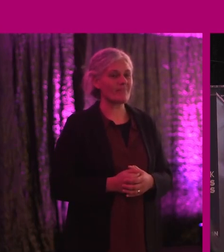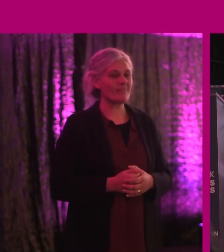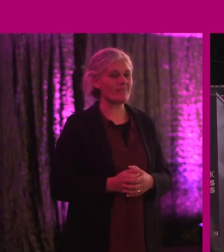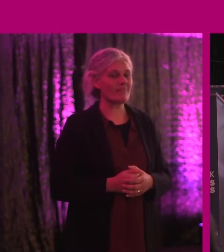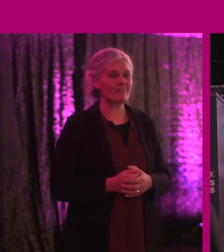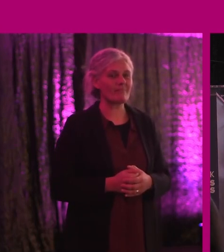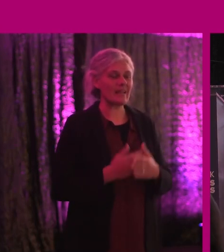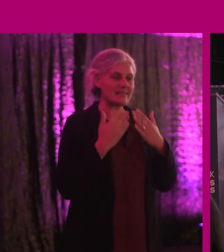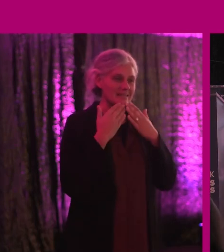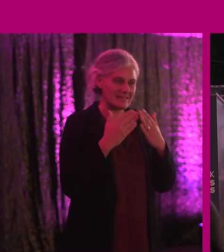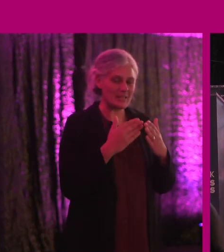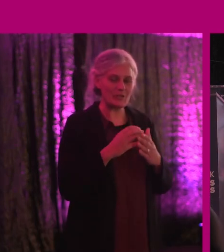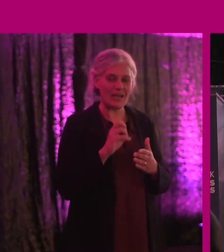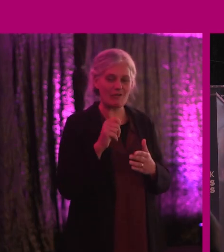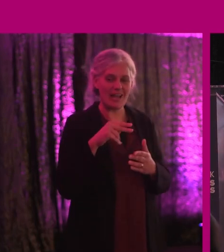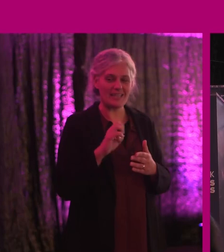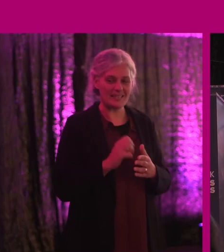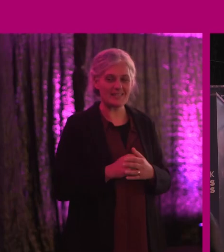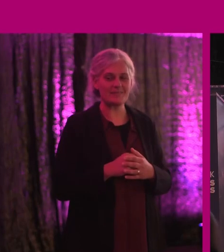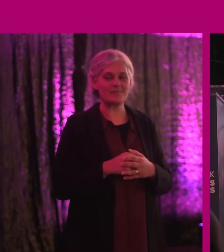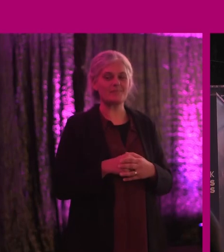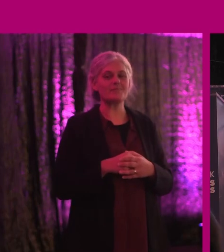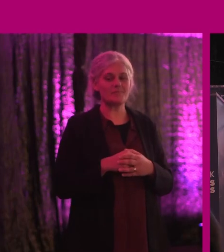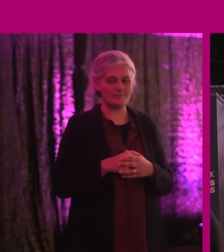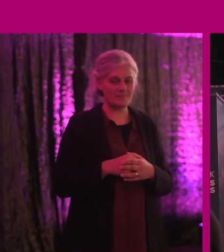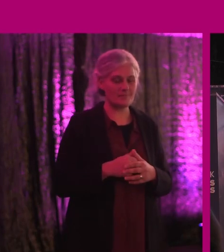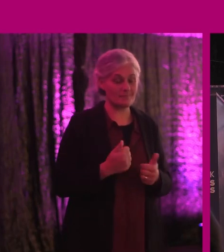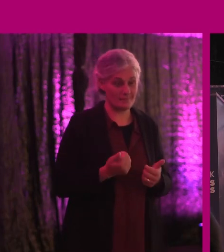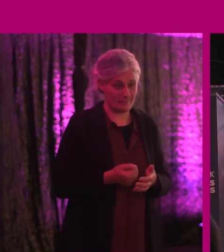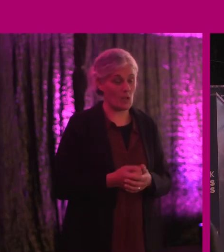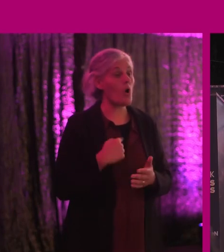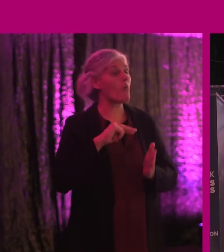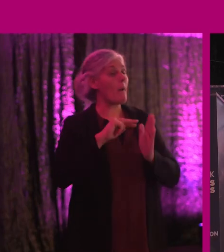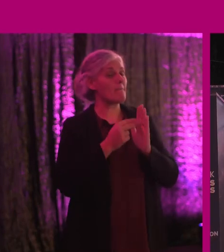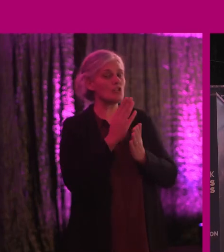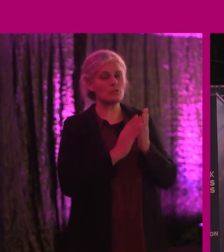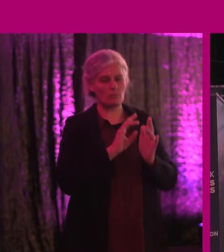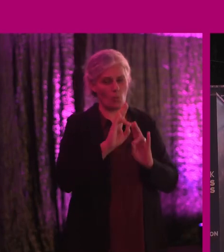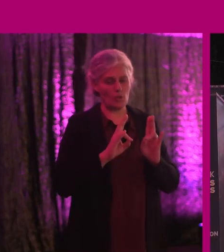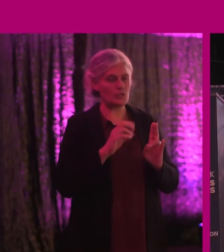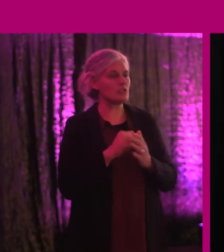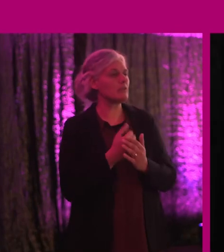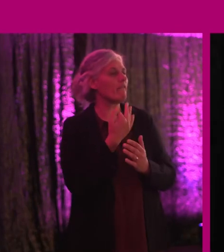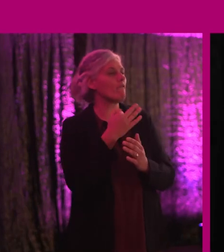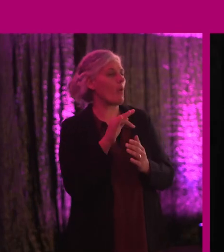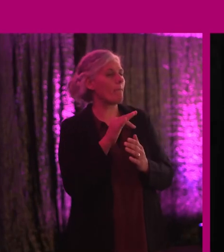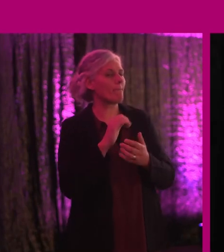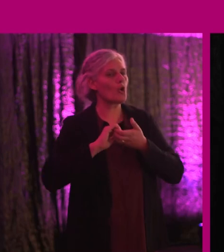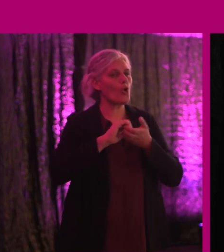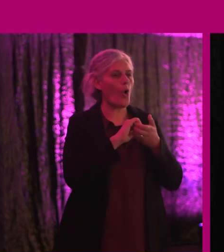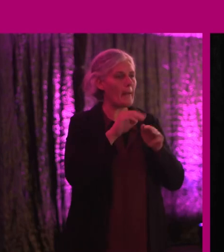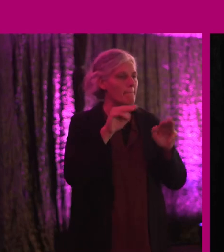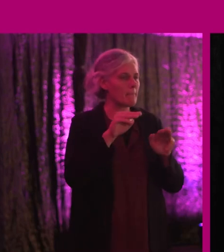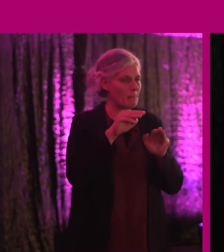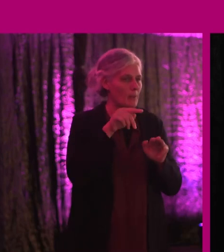Thank you for that, Caroline. And when we were arranging this, some questions came in from colleagues and